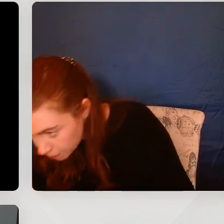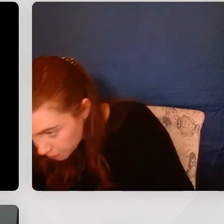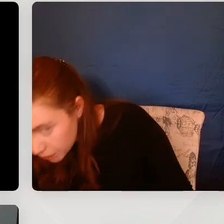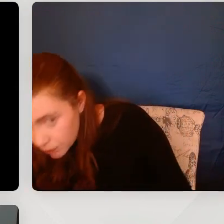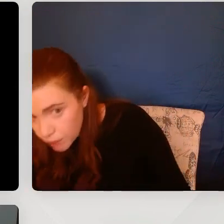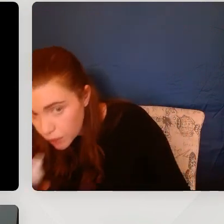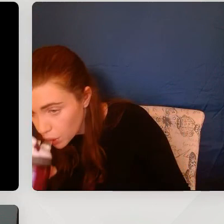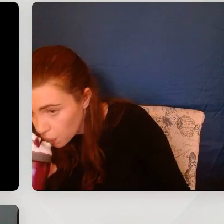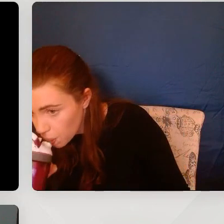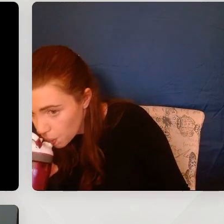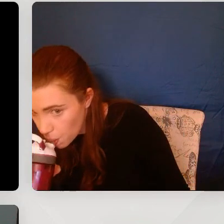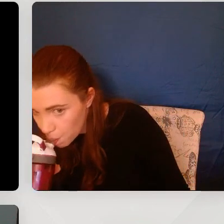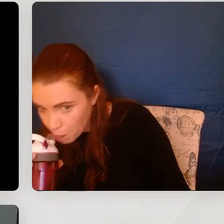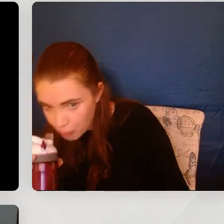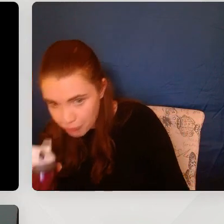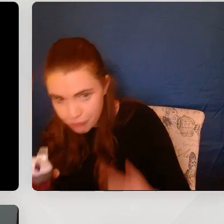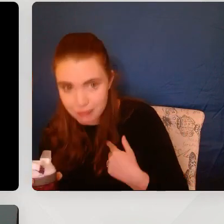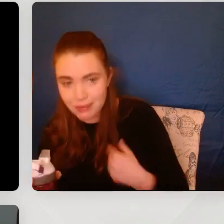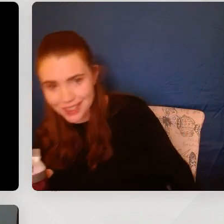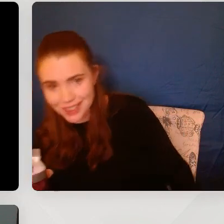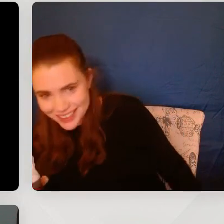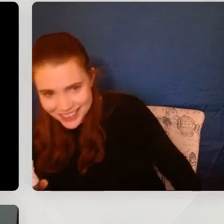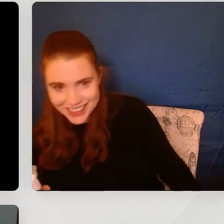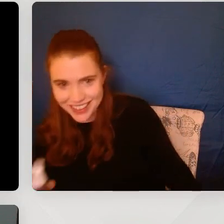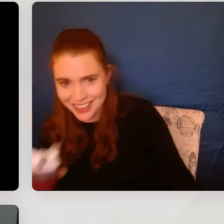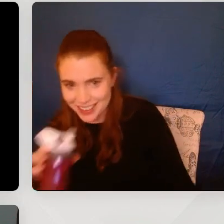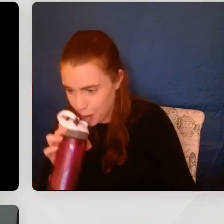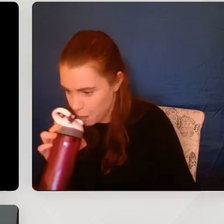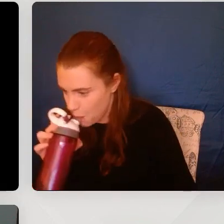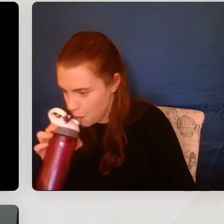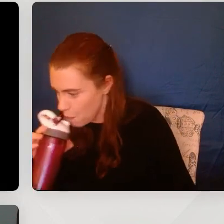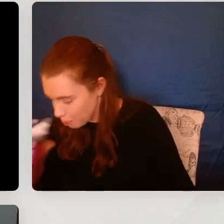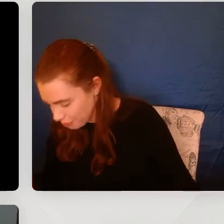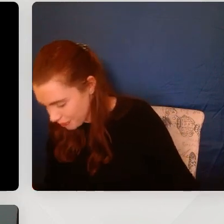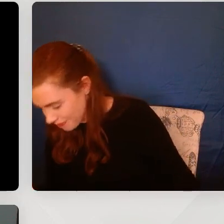Great. I'll give Michelle a second to have a break. She's working really hard.